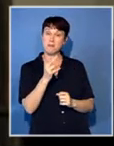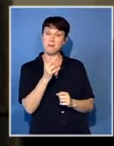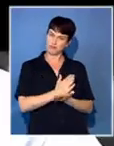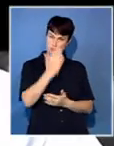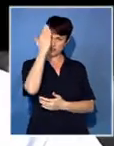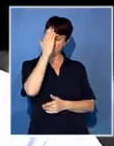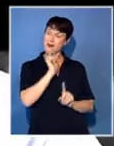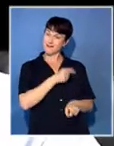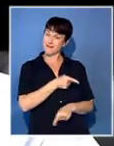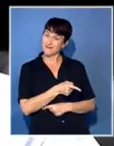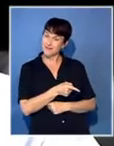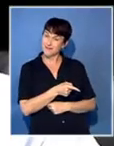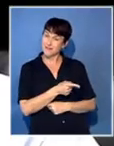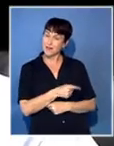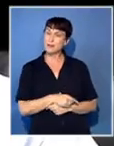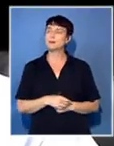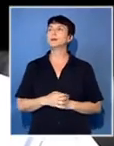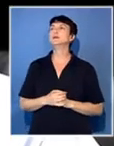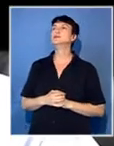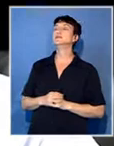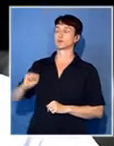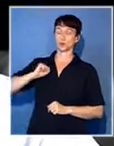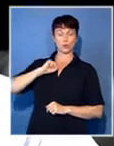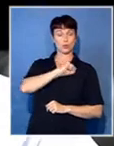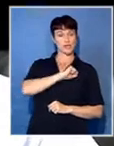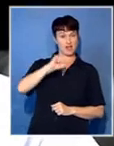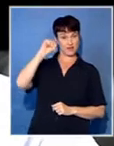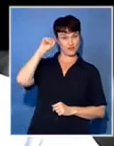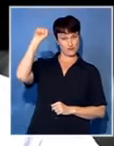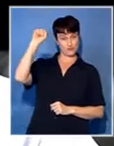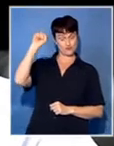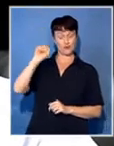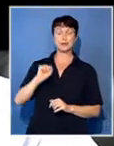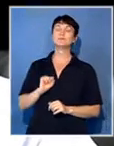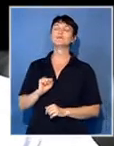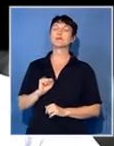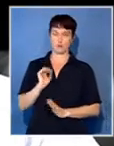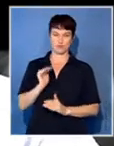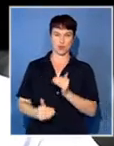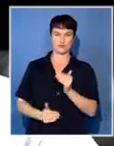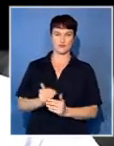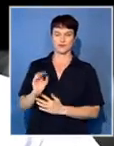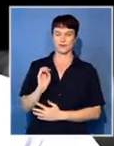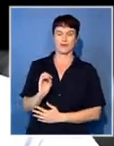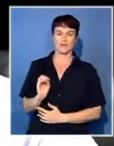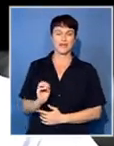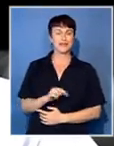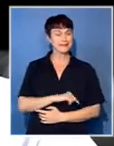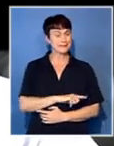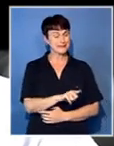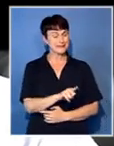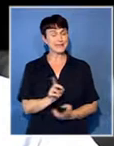there is a COSATU process that these unions are part of these unions